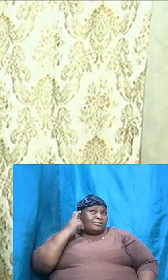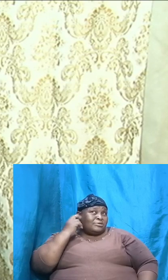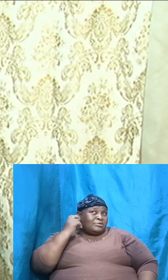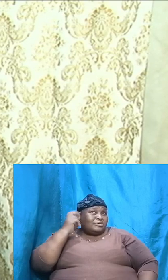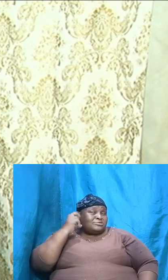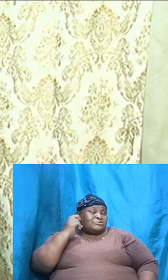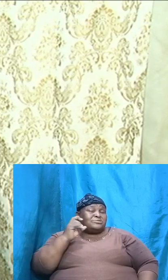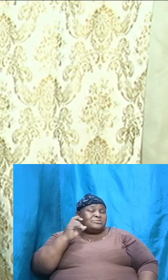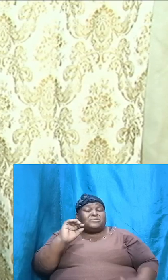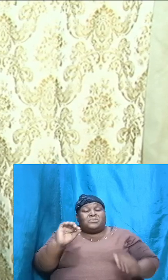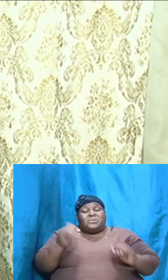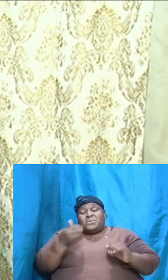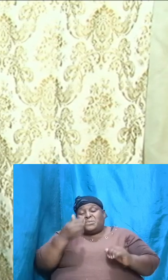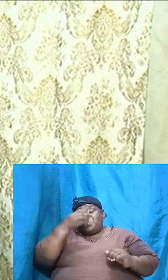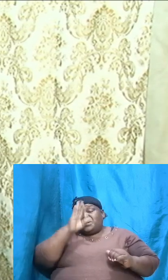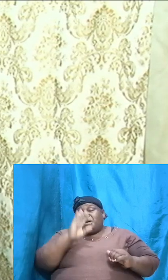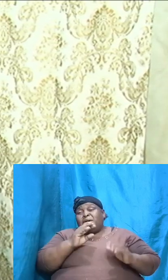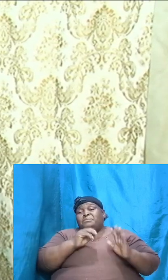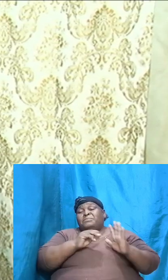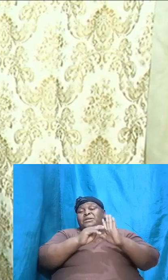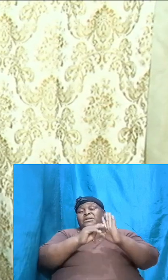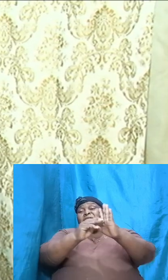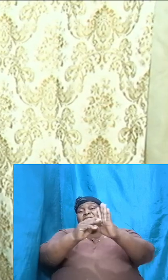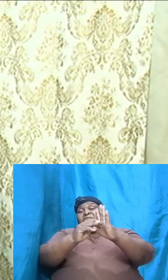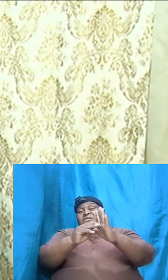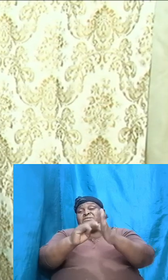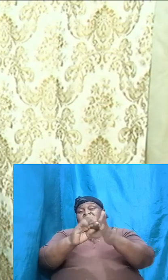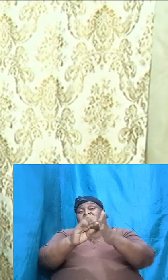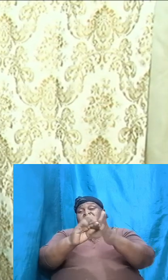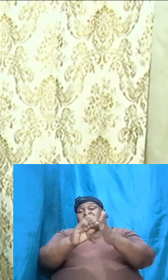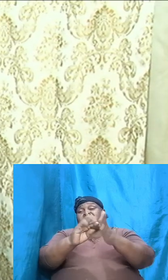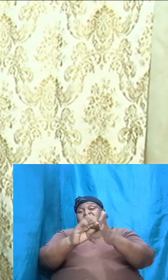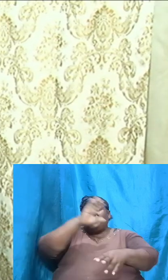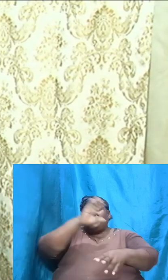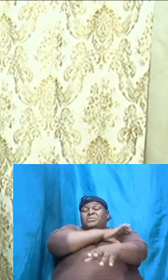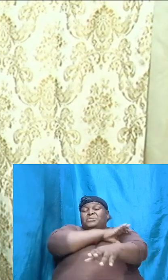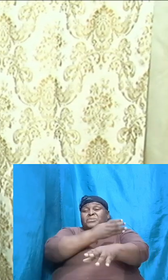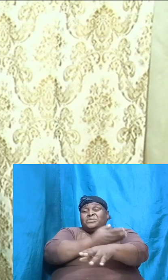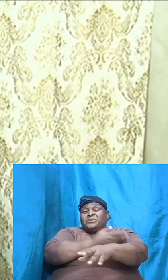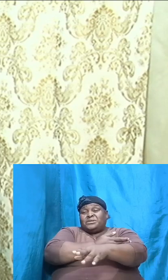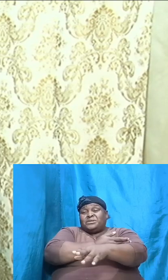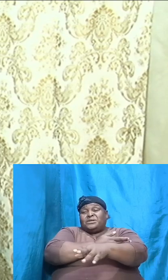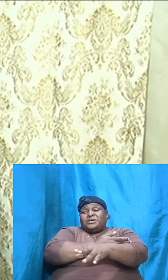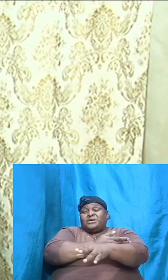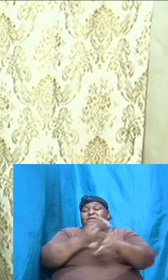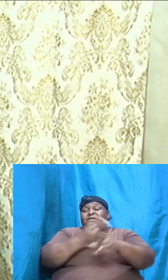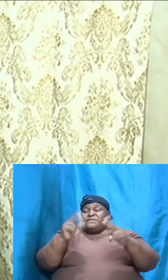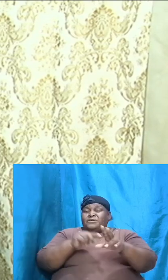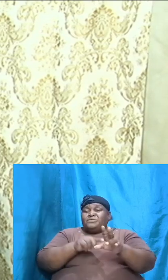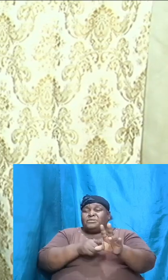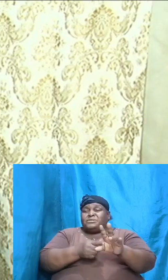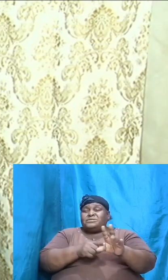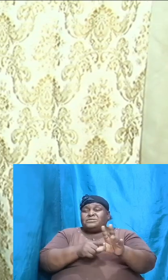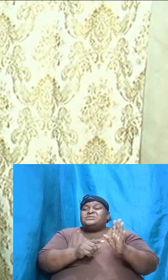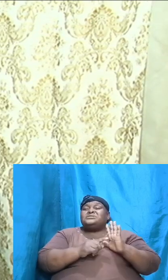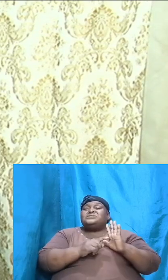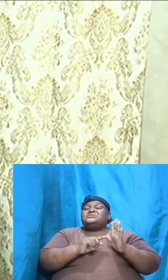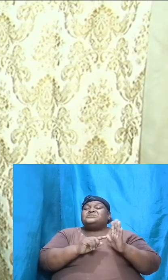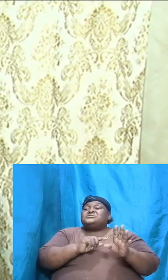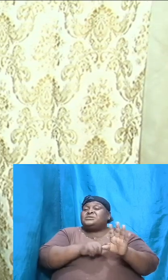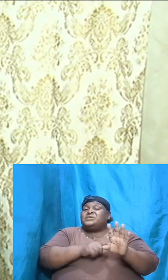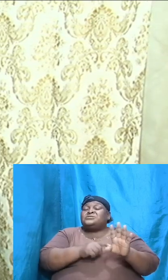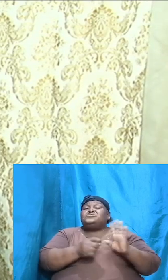his power, he from the very beginning, he to show forth types